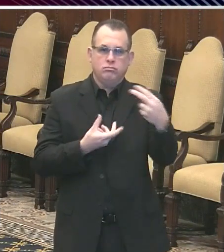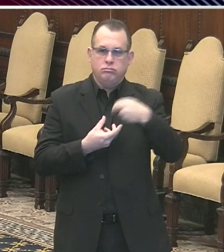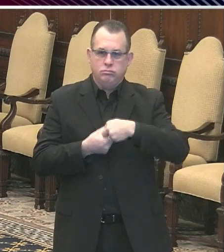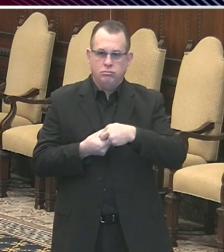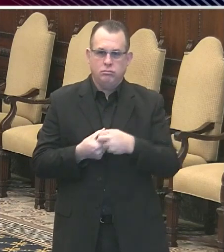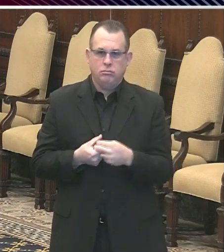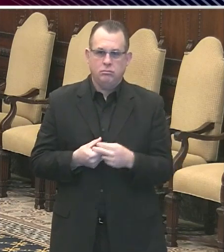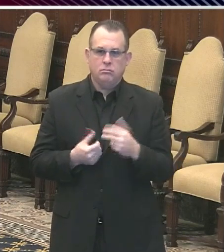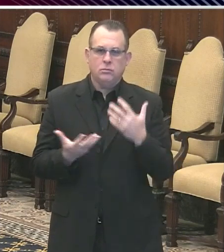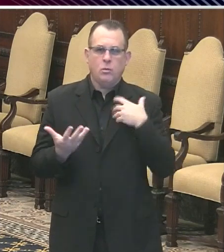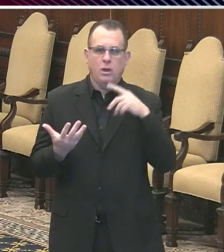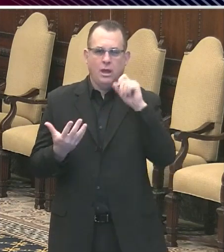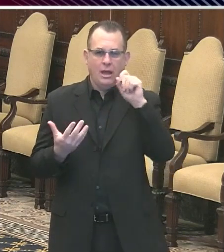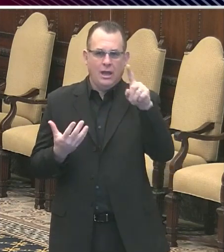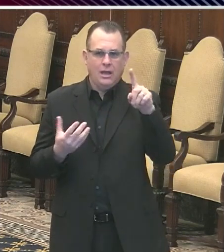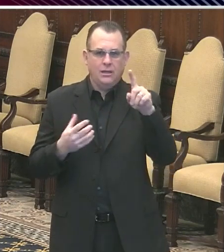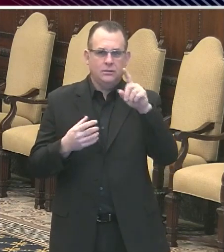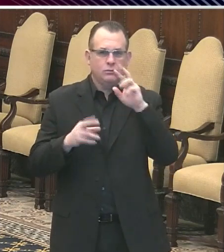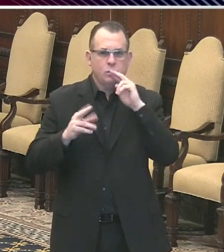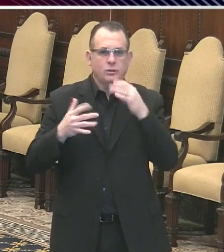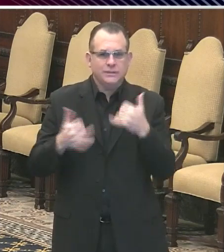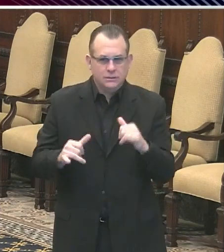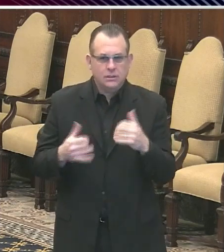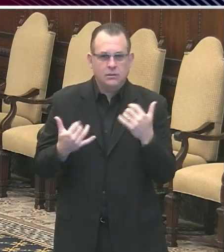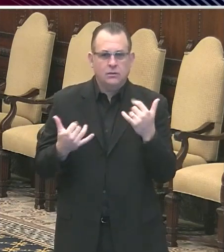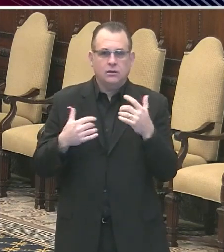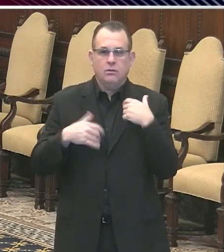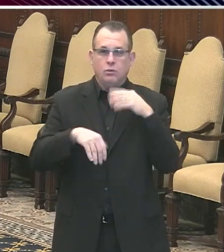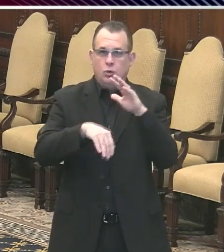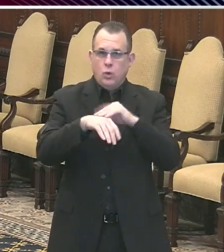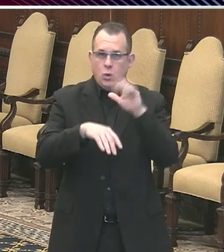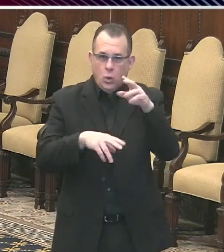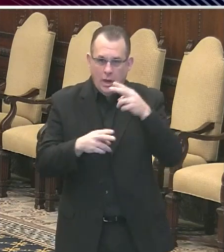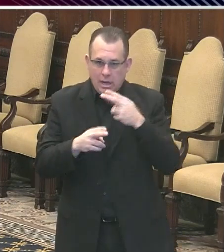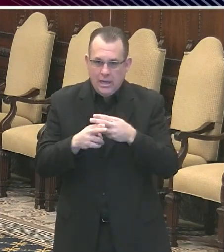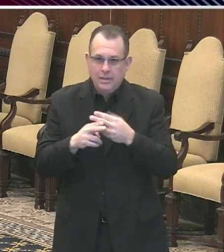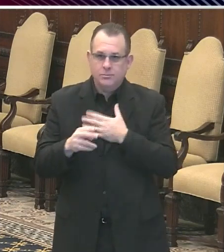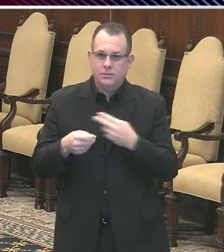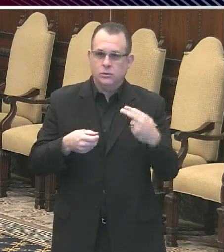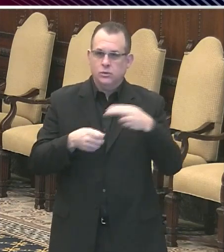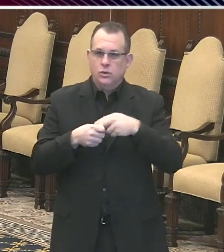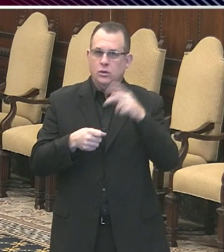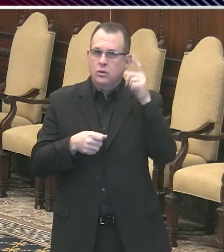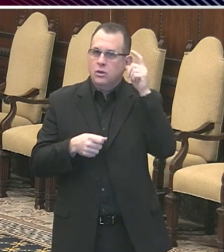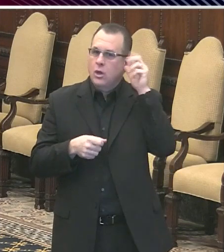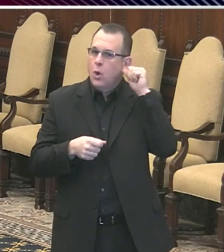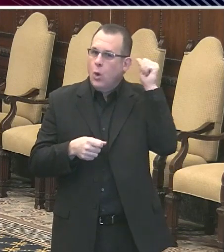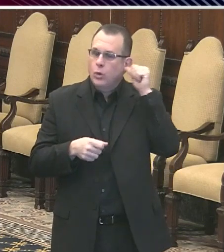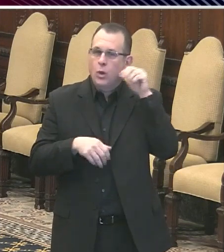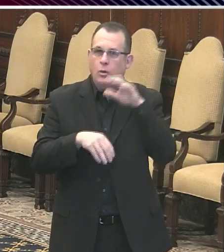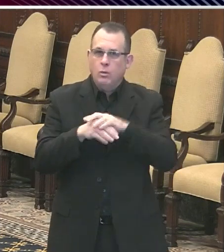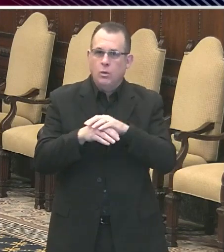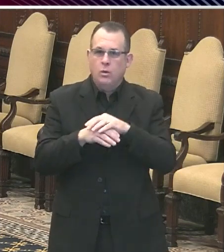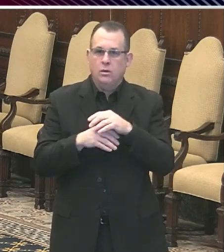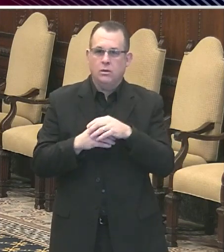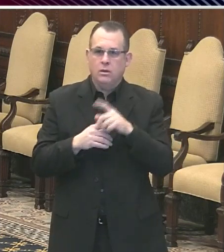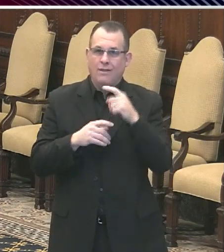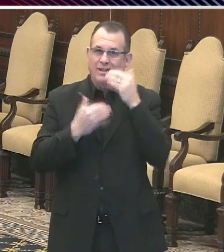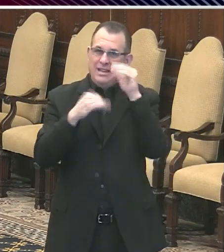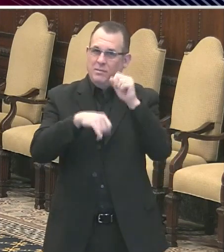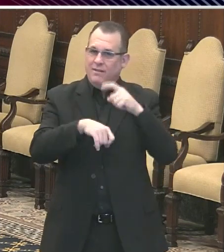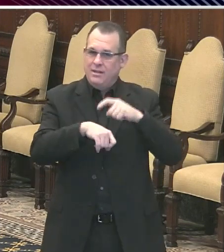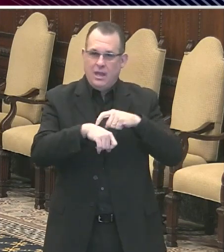us with their audio and video when they are called on. Please remember that we have limited time during these briefings, so only one